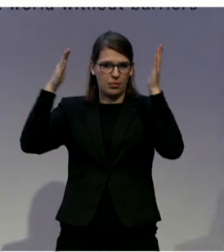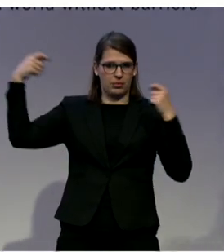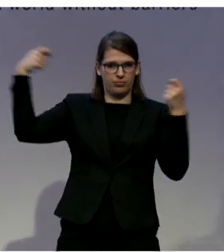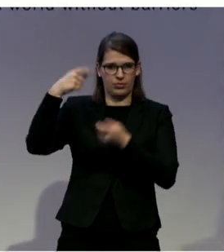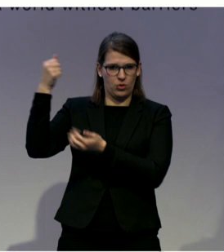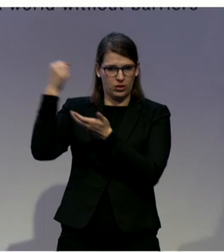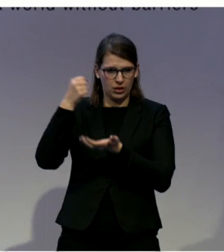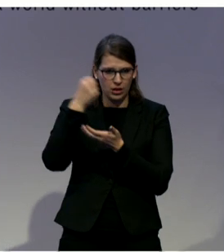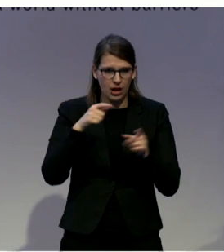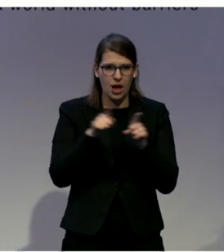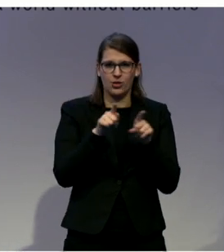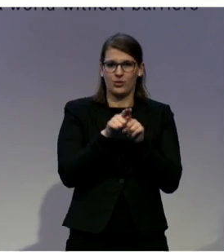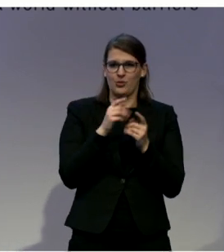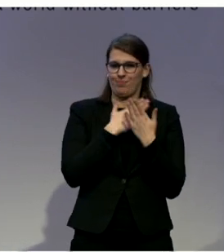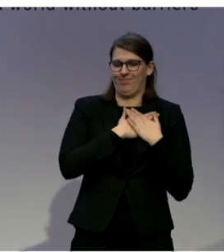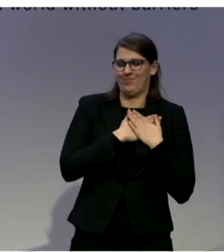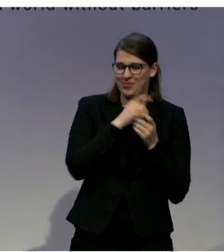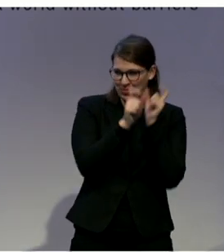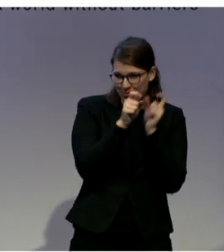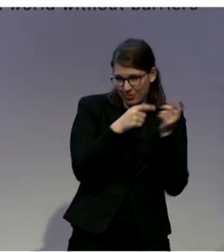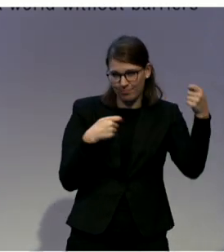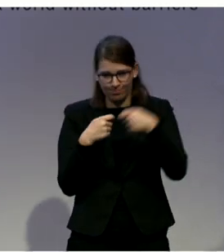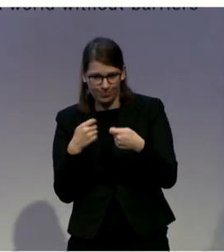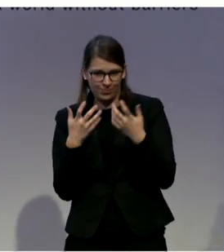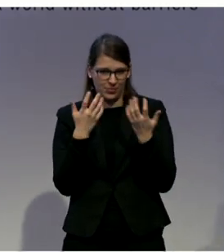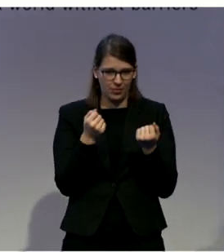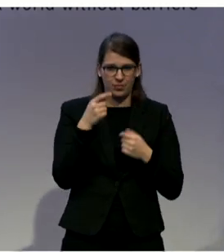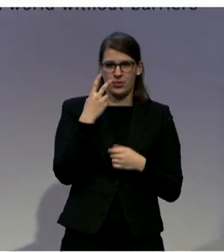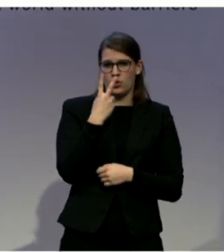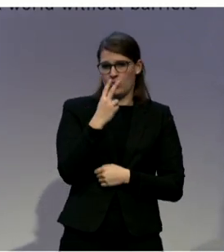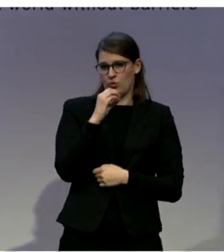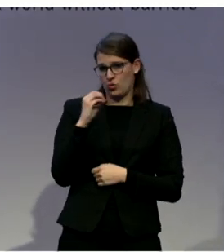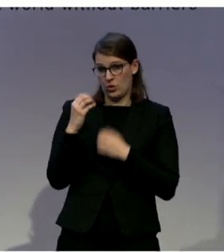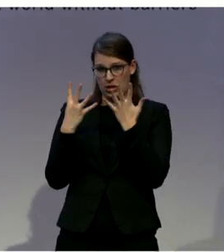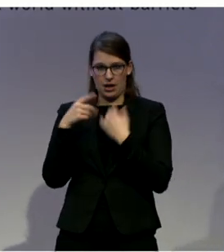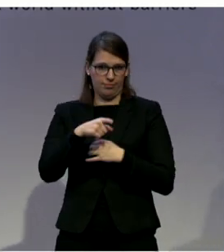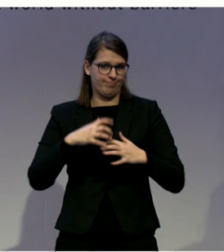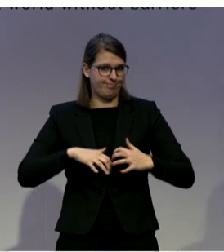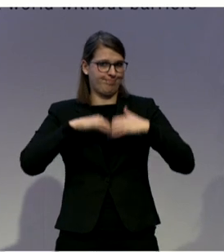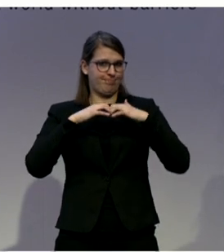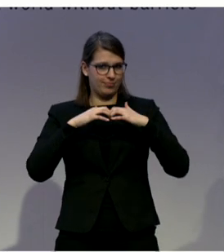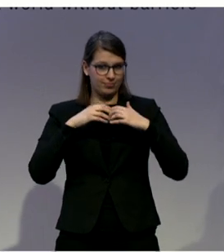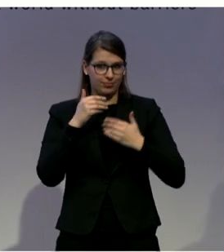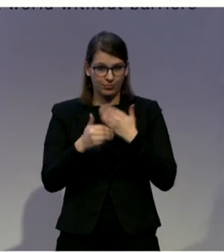2009 with pilot projects and funding primarily pilot projects in...